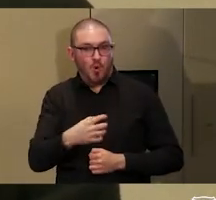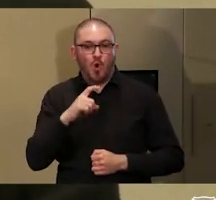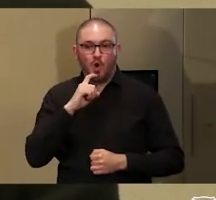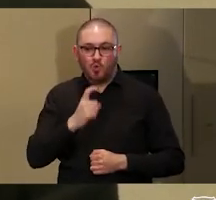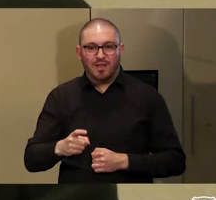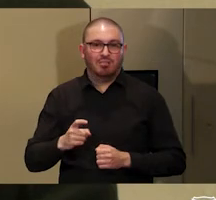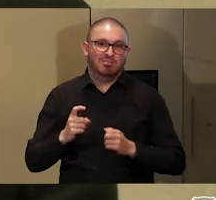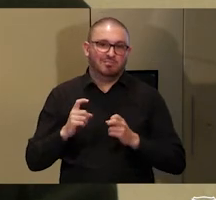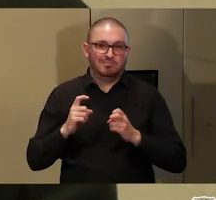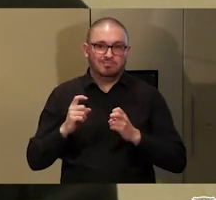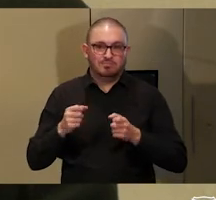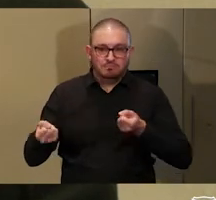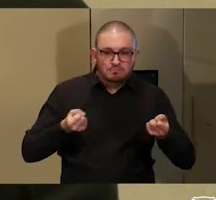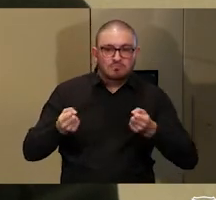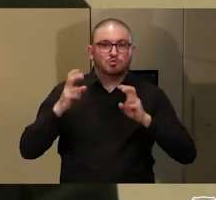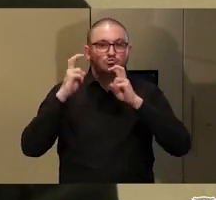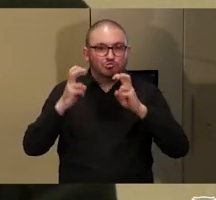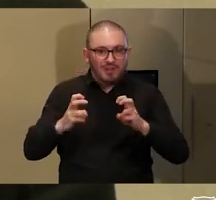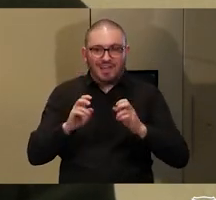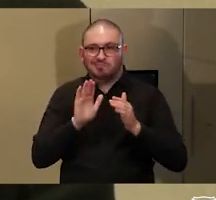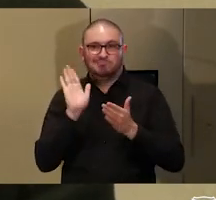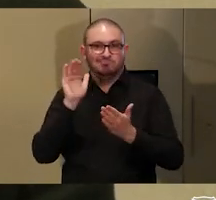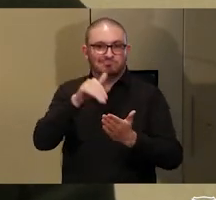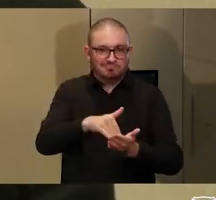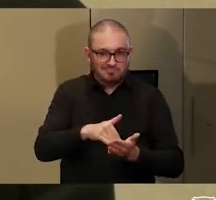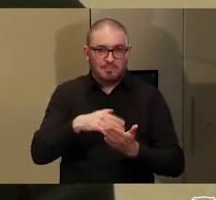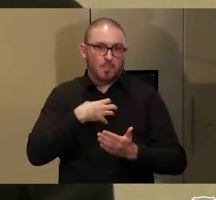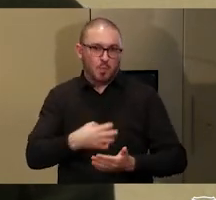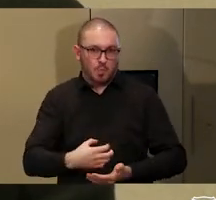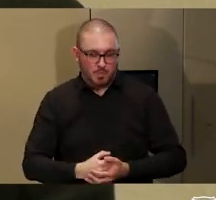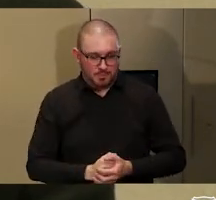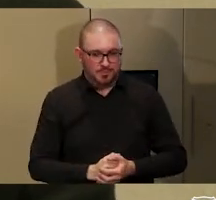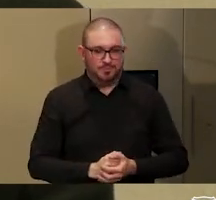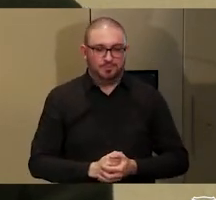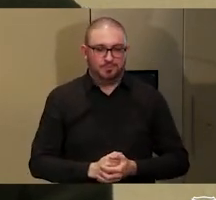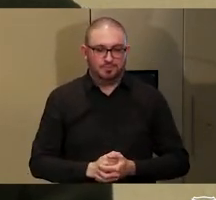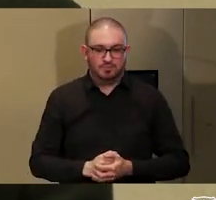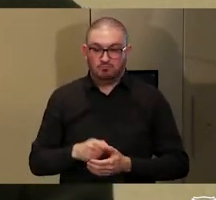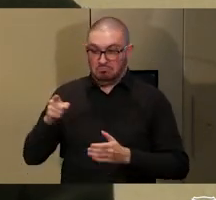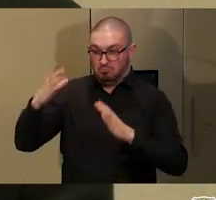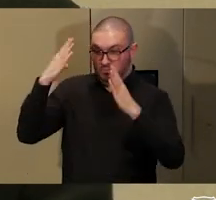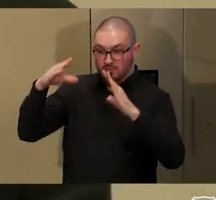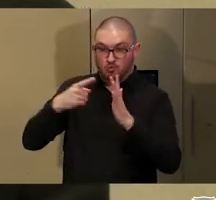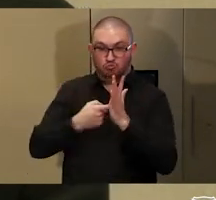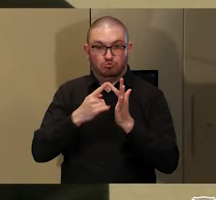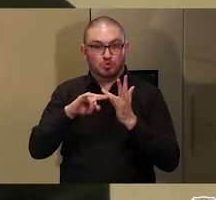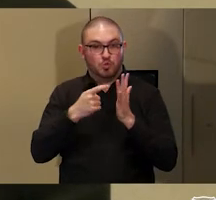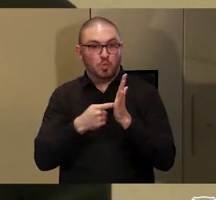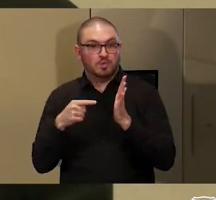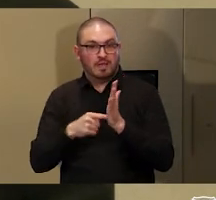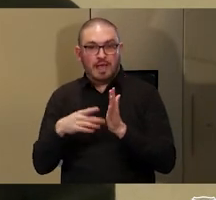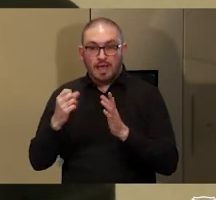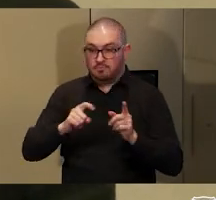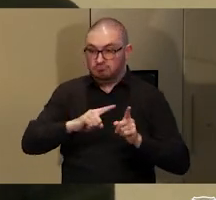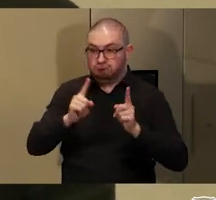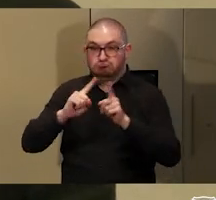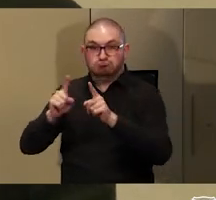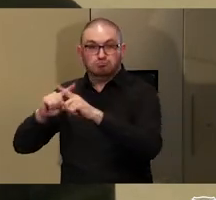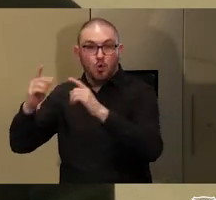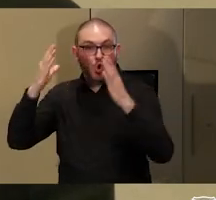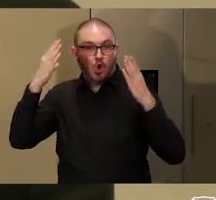ground transport. The resort has a number of accommodation